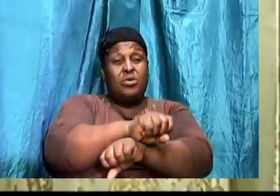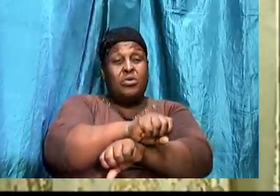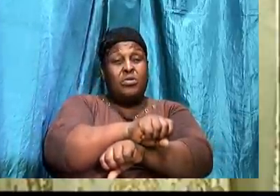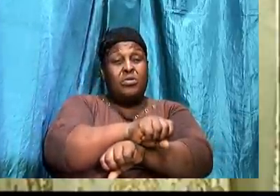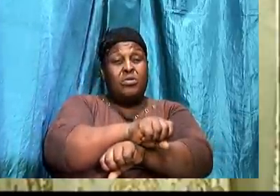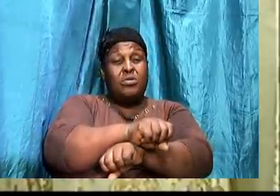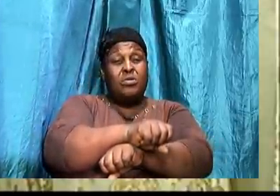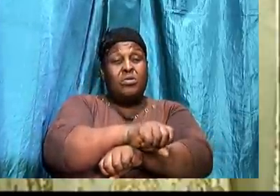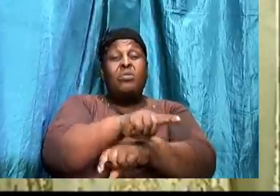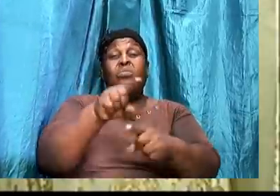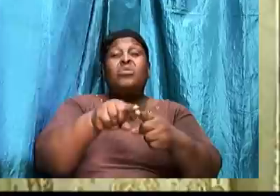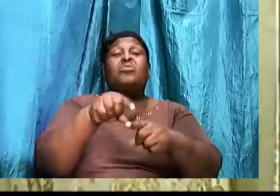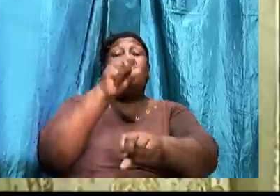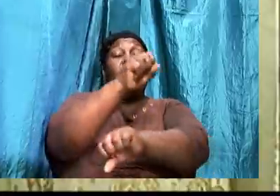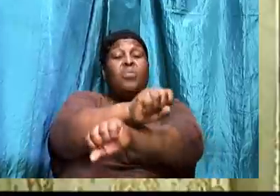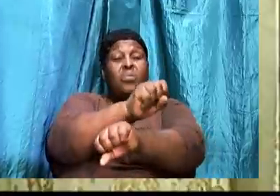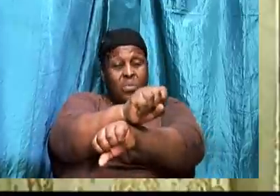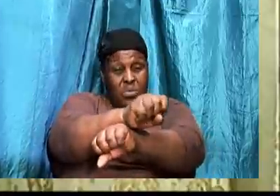When you go labor.